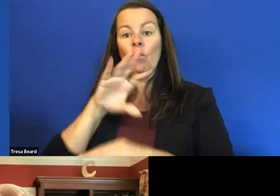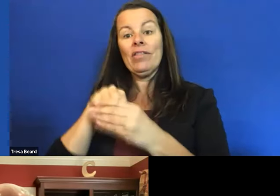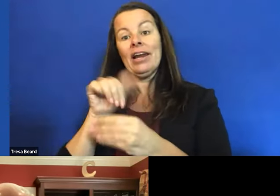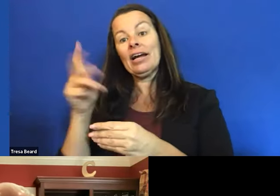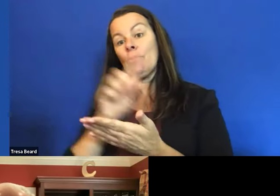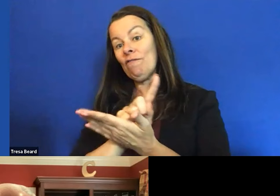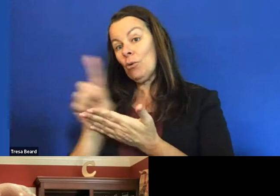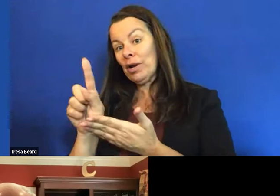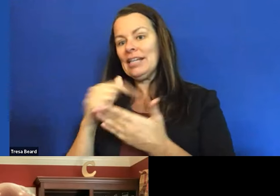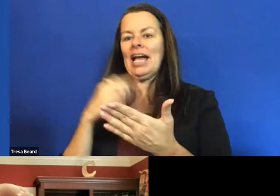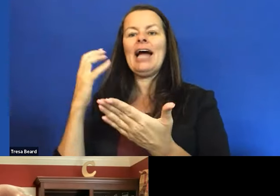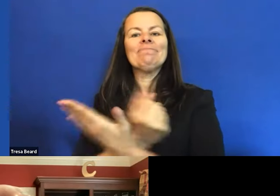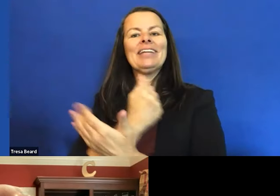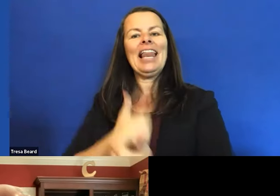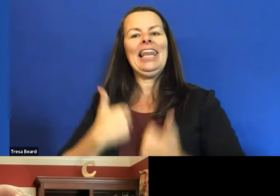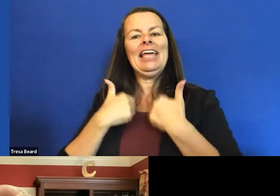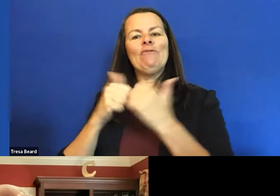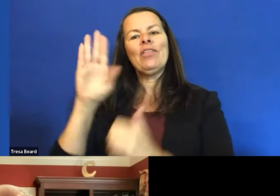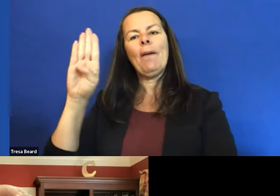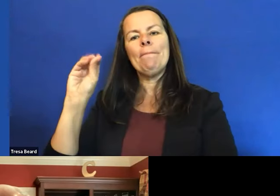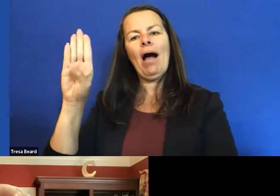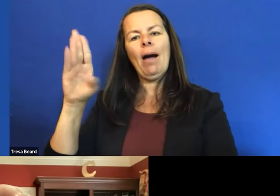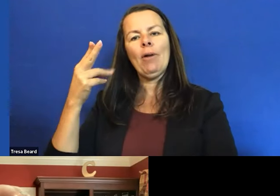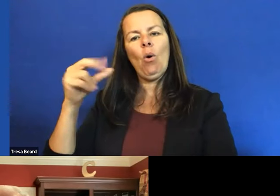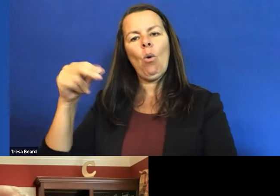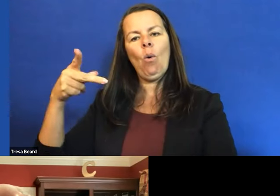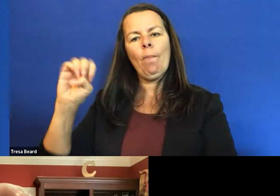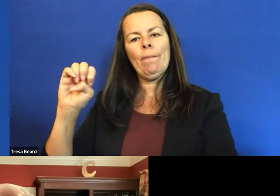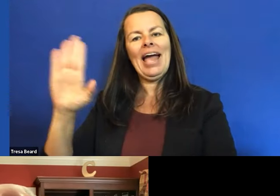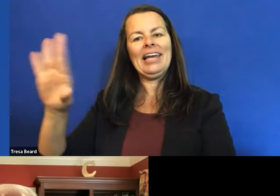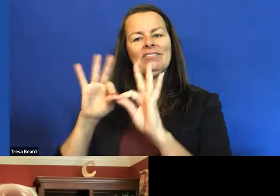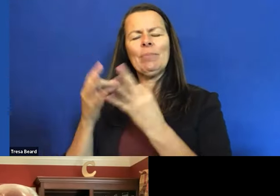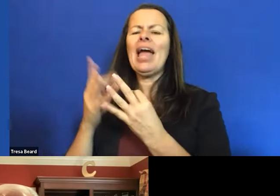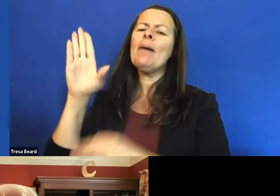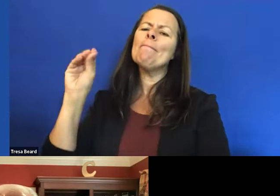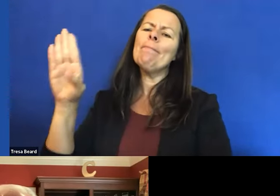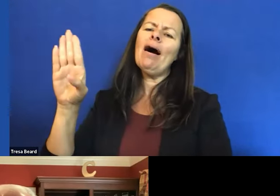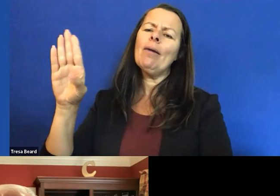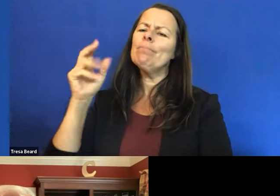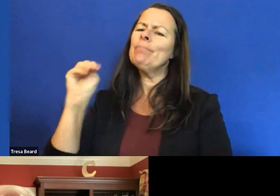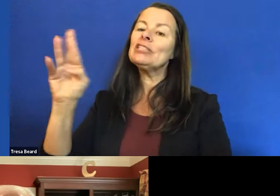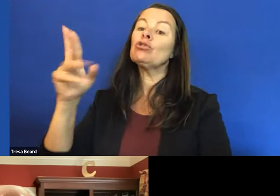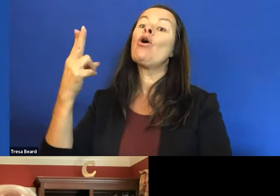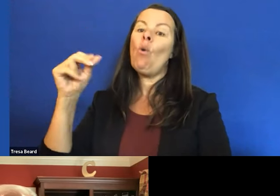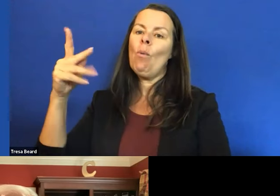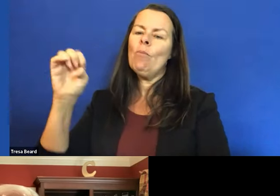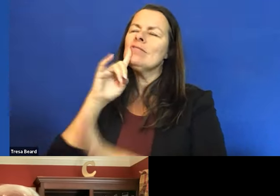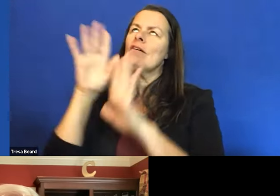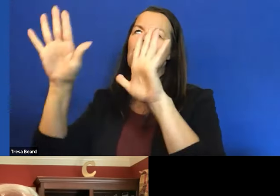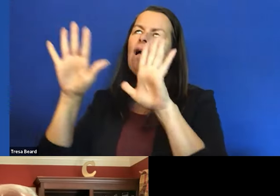to live with Bob Hope and his family. Um, and Mr. Hope was absolutely fabulous to me. He became